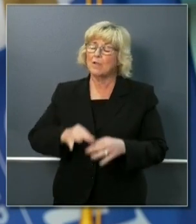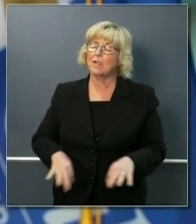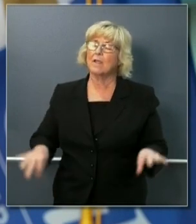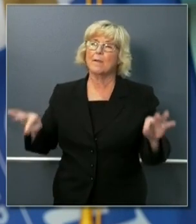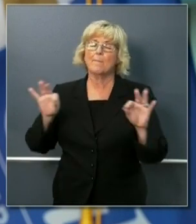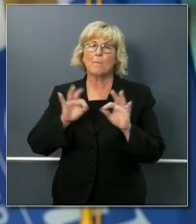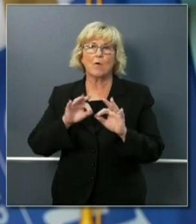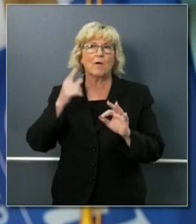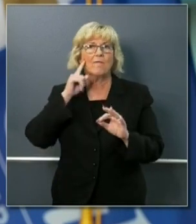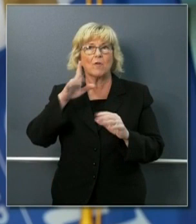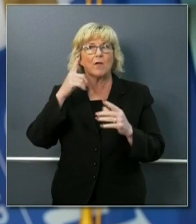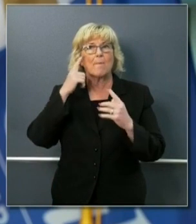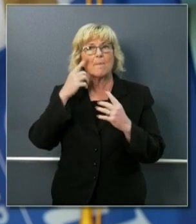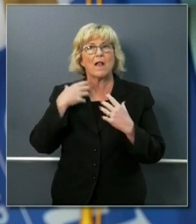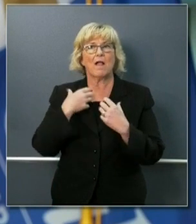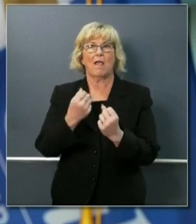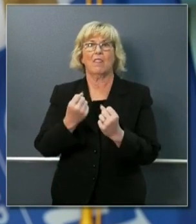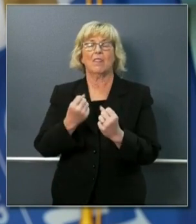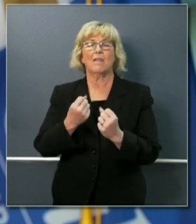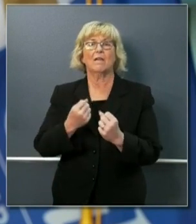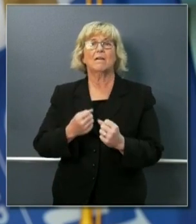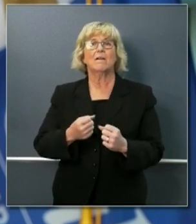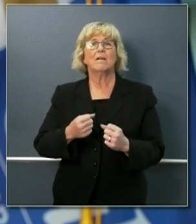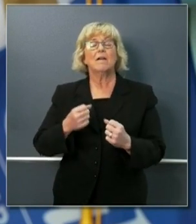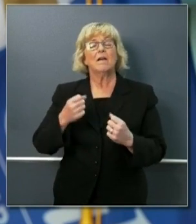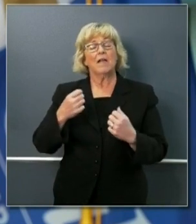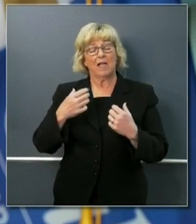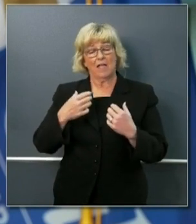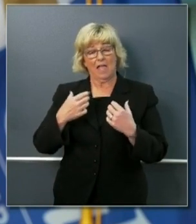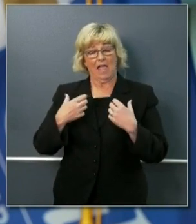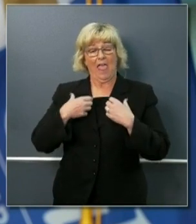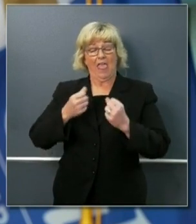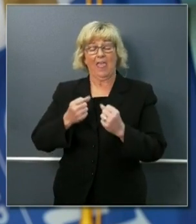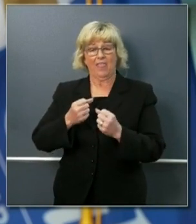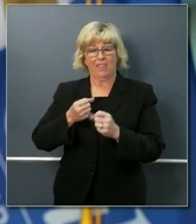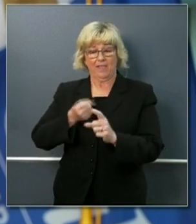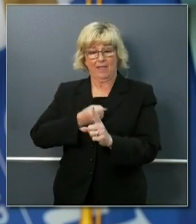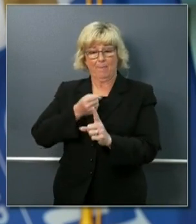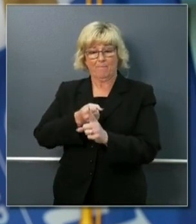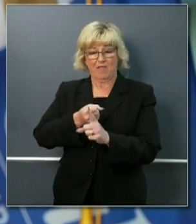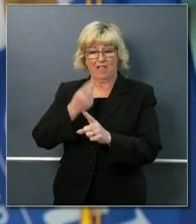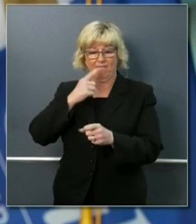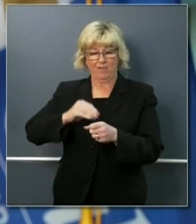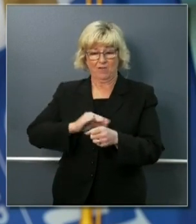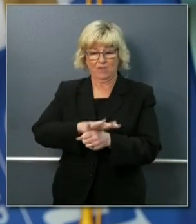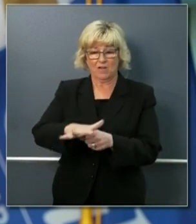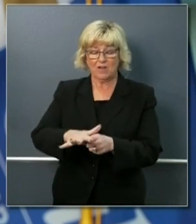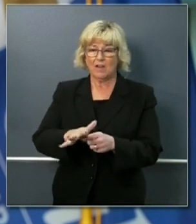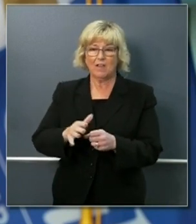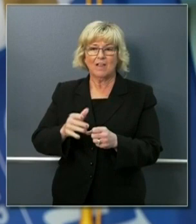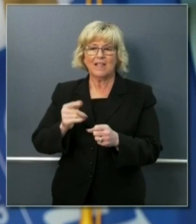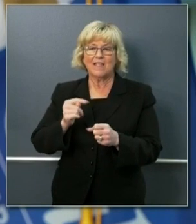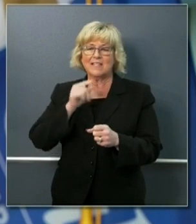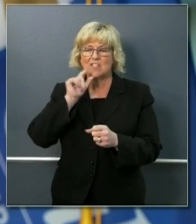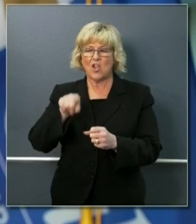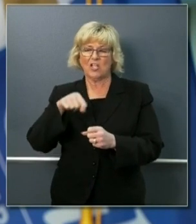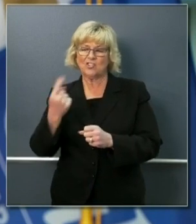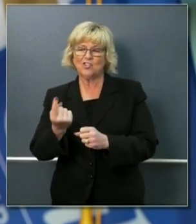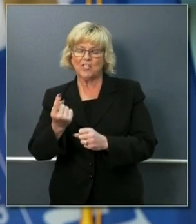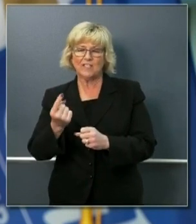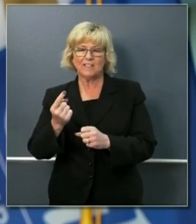and mental health. The health impacts of coronavirus go beyond infection and COVID disease.